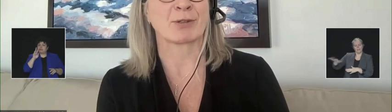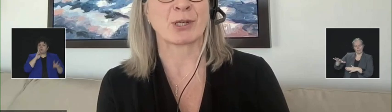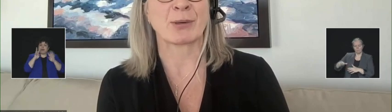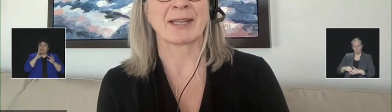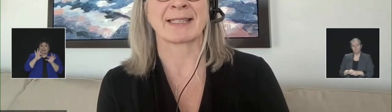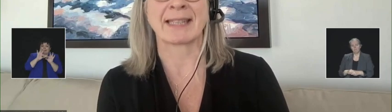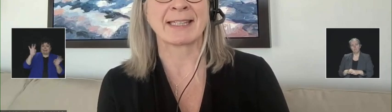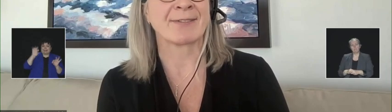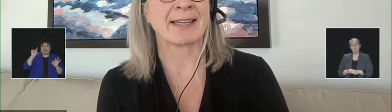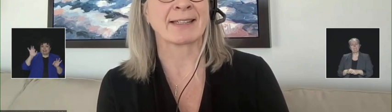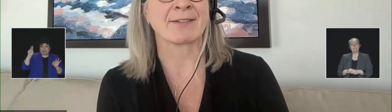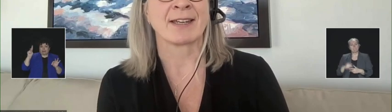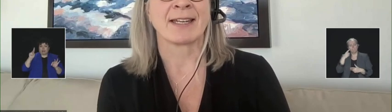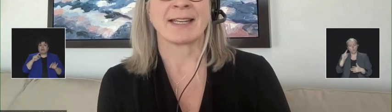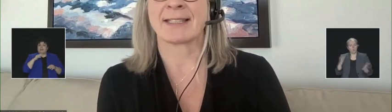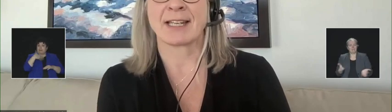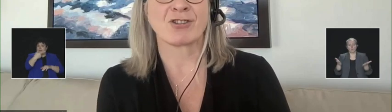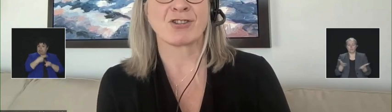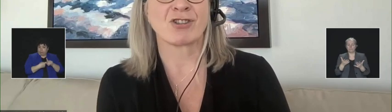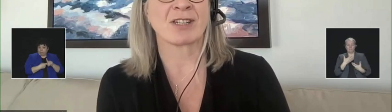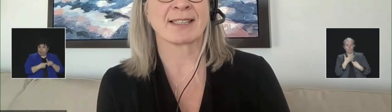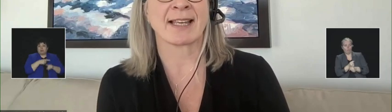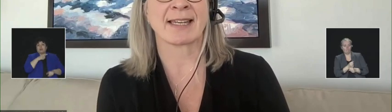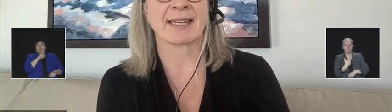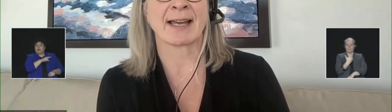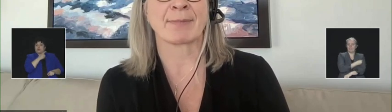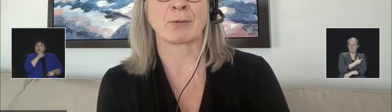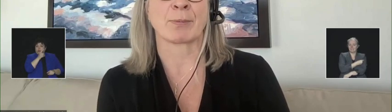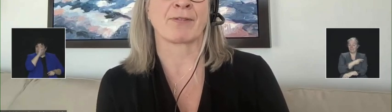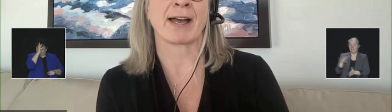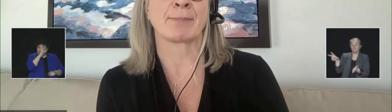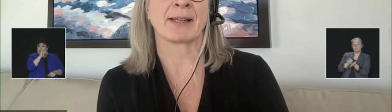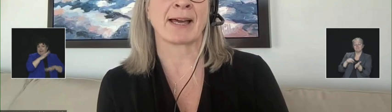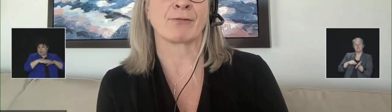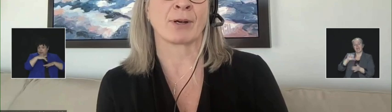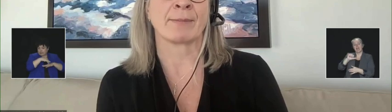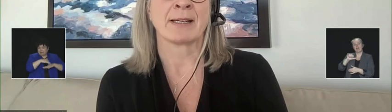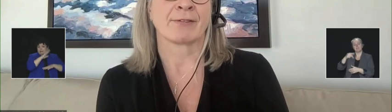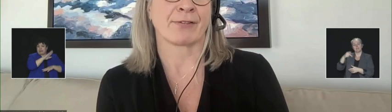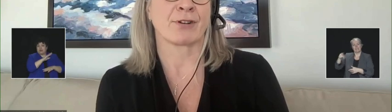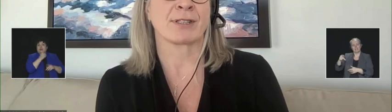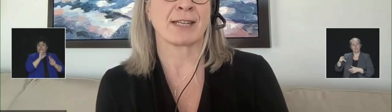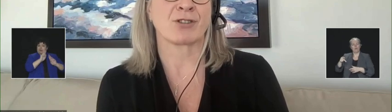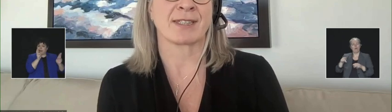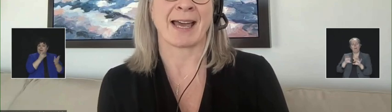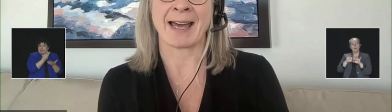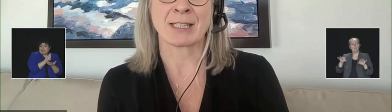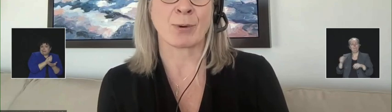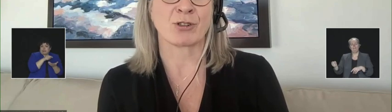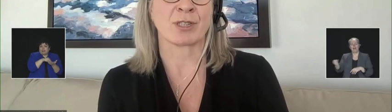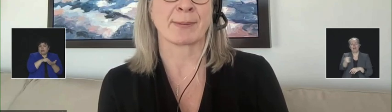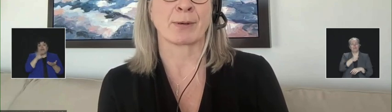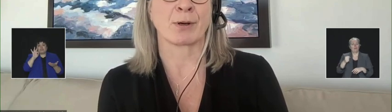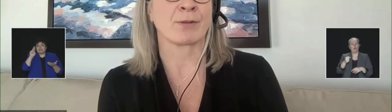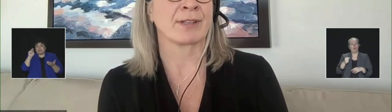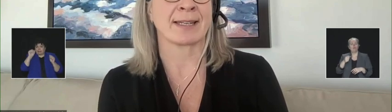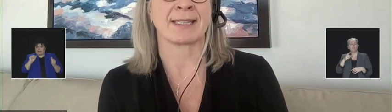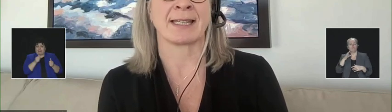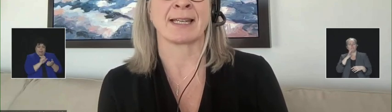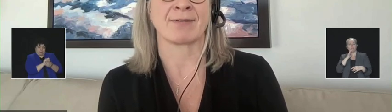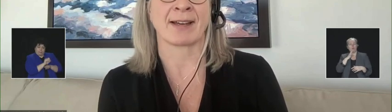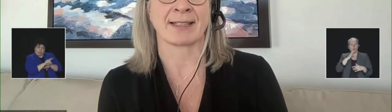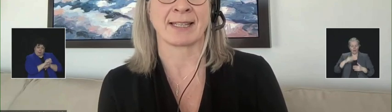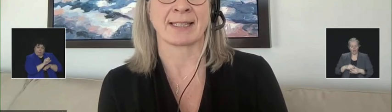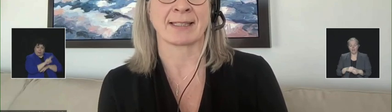the next month or so, is an innovative Indigenous-led app that will provide a platform for First Nations to ask questions about COVID